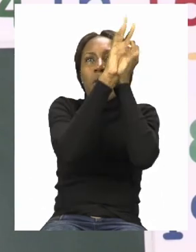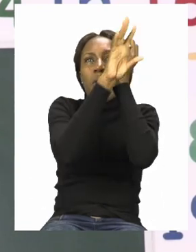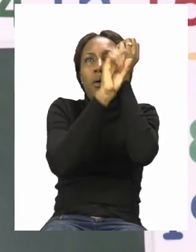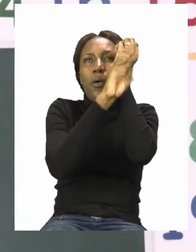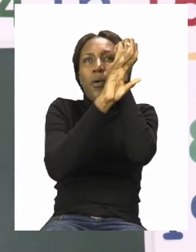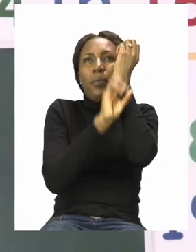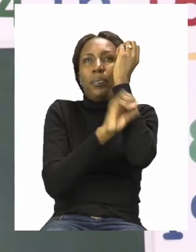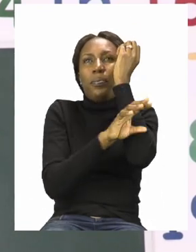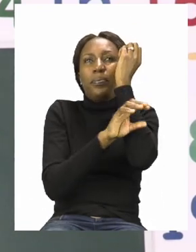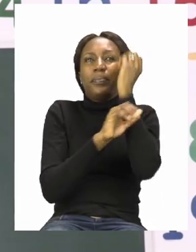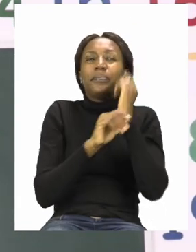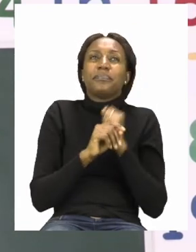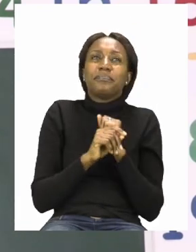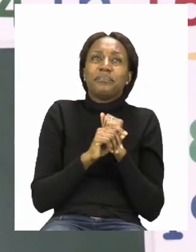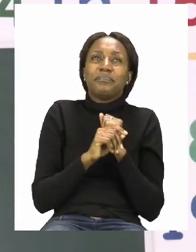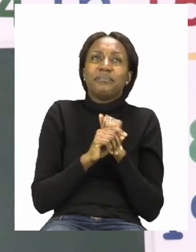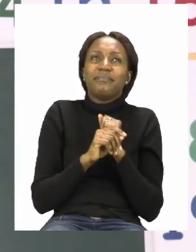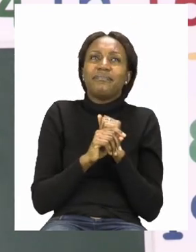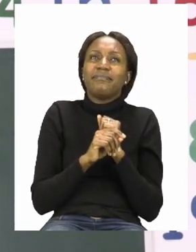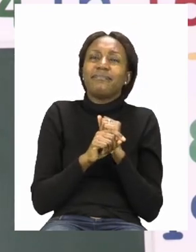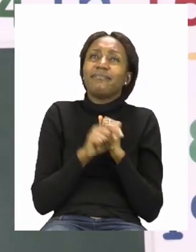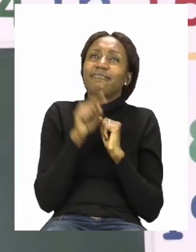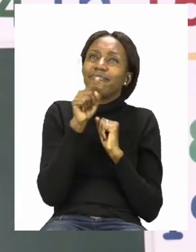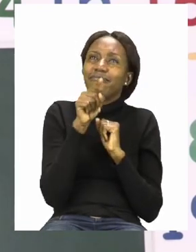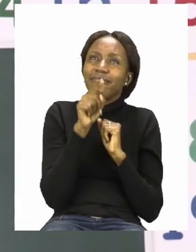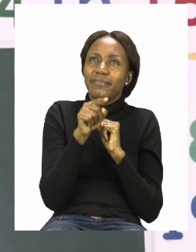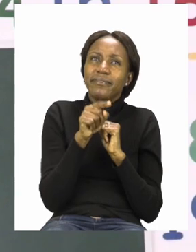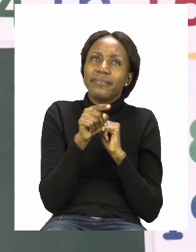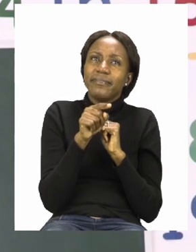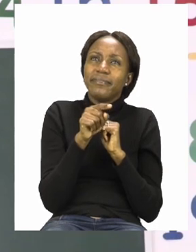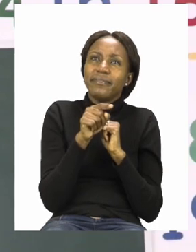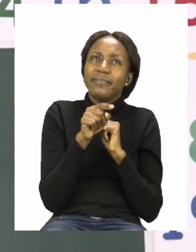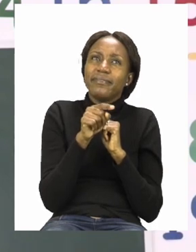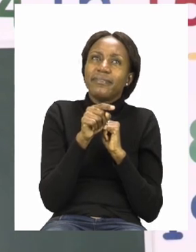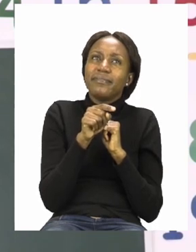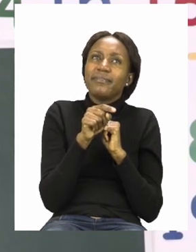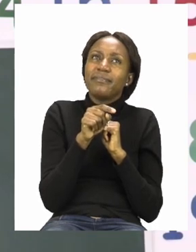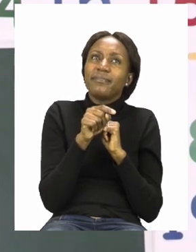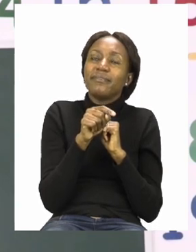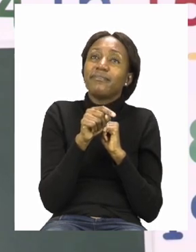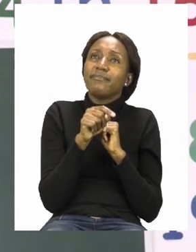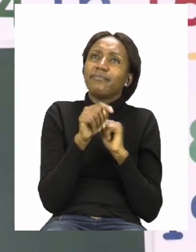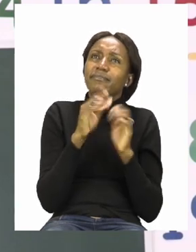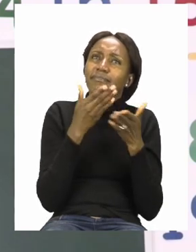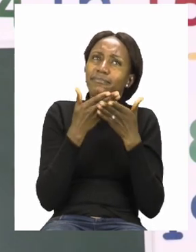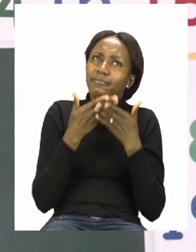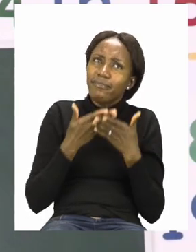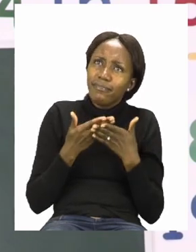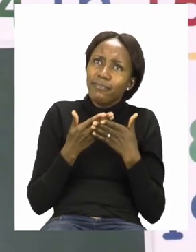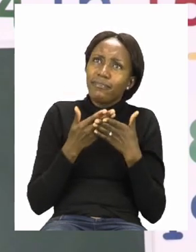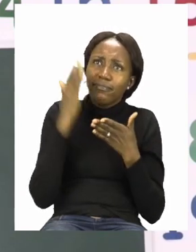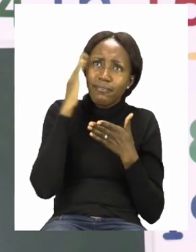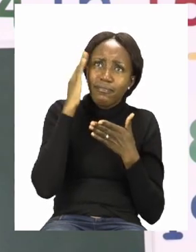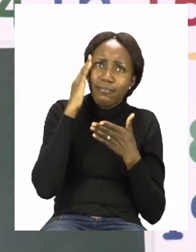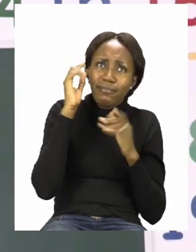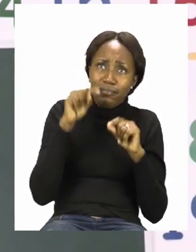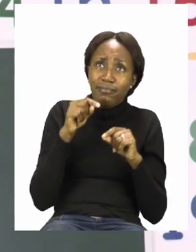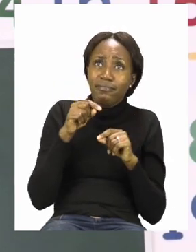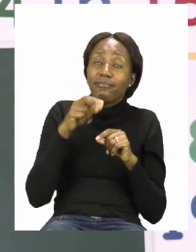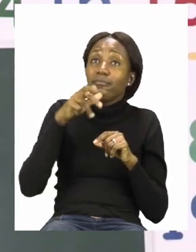light sign. Now this one allows us to either go